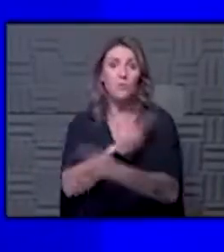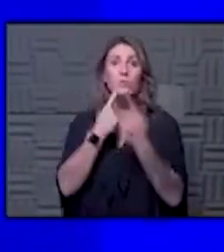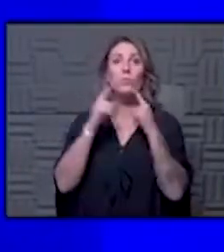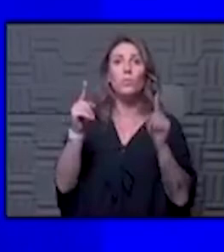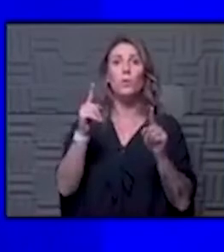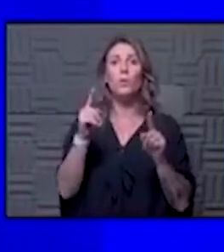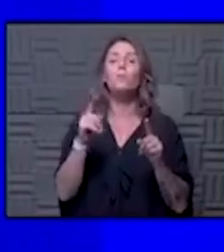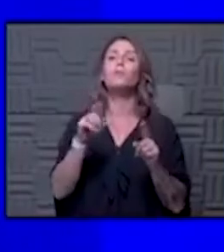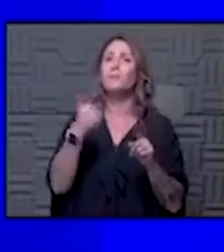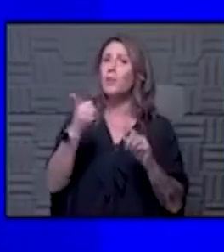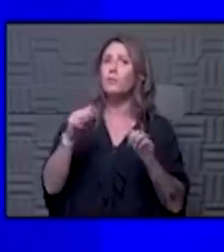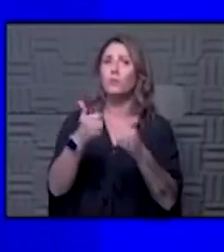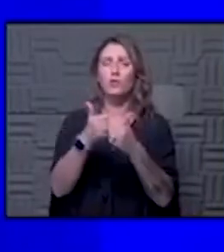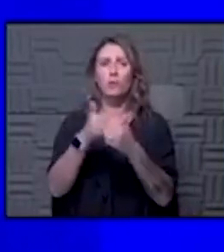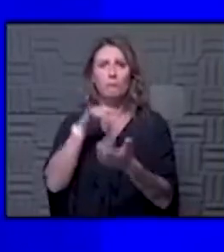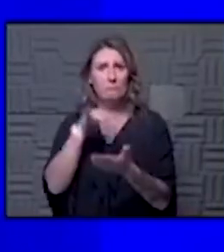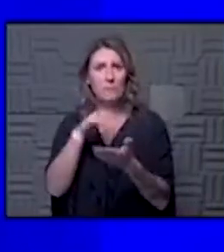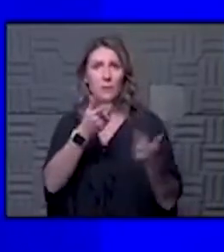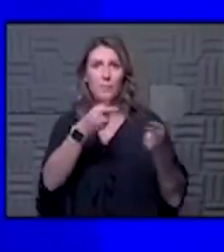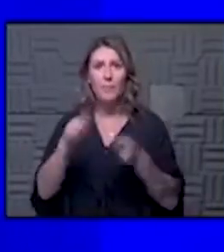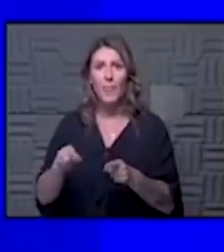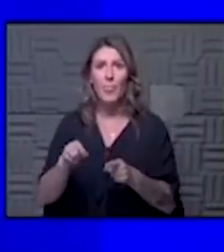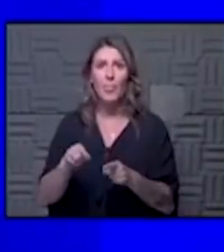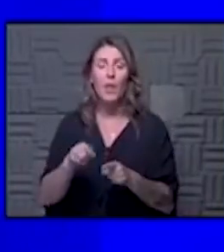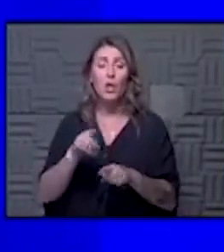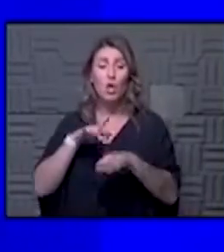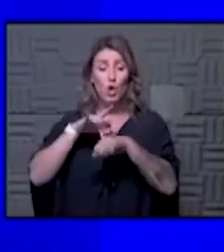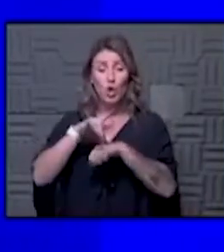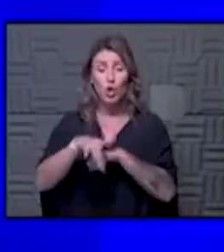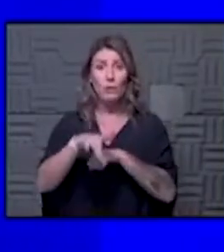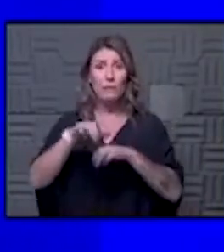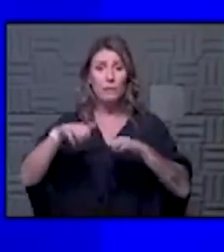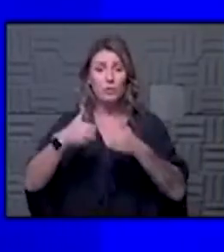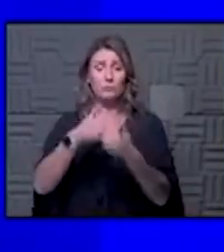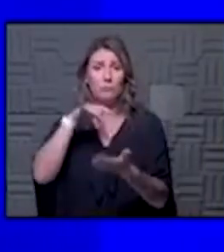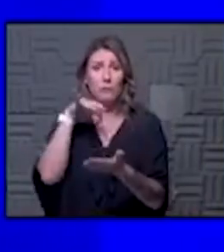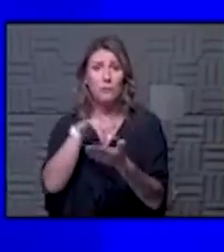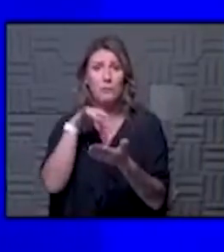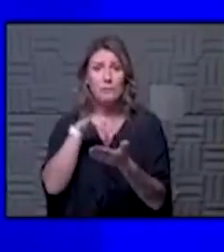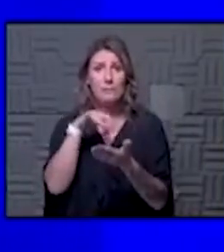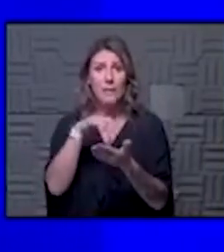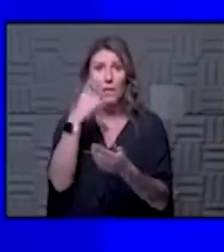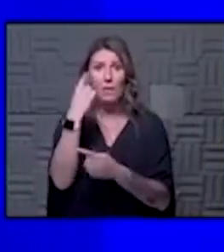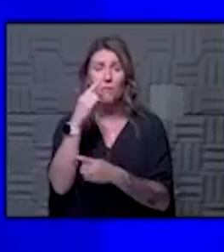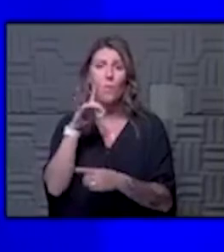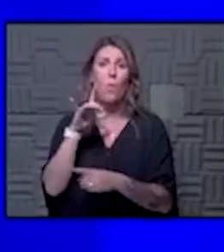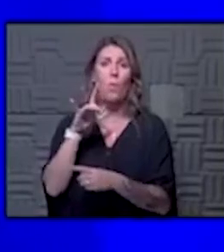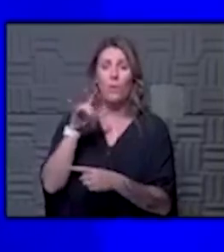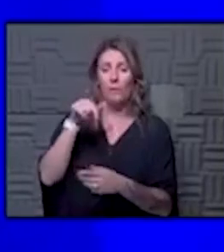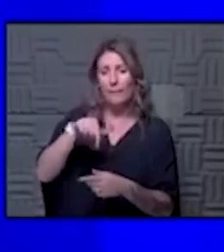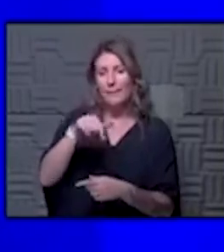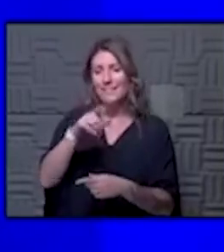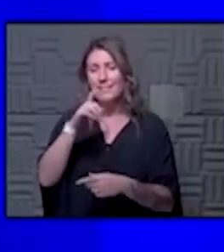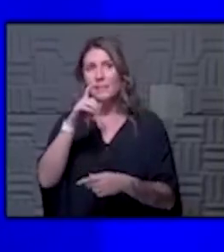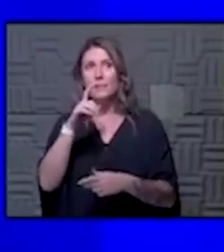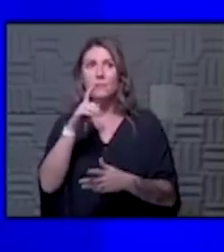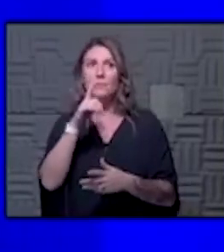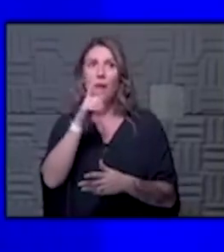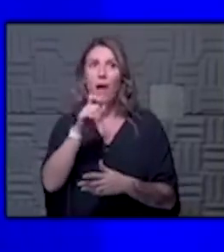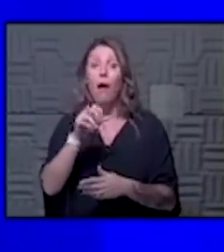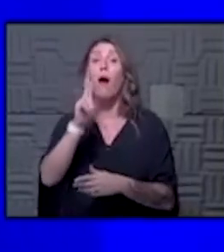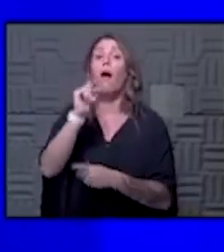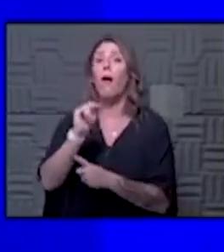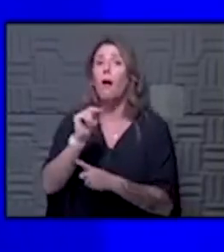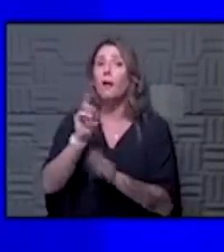have occurred we we thought you know early on challenge studies for this would you know not be not unethical but it'd be very difficult